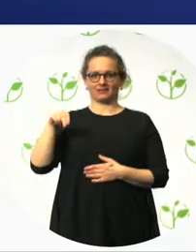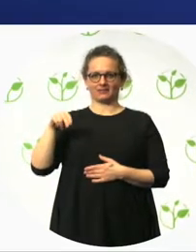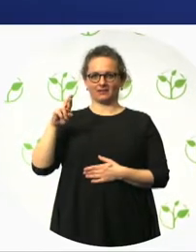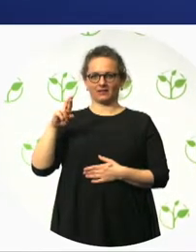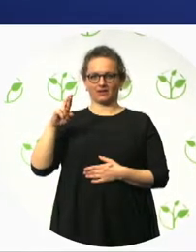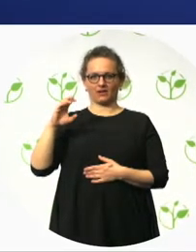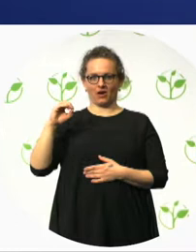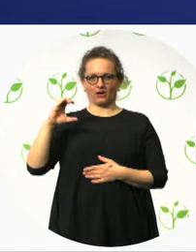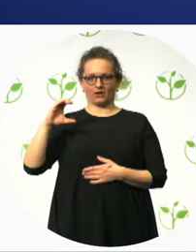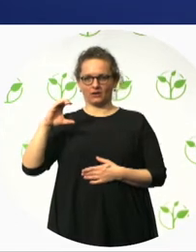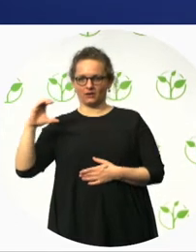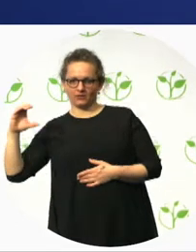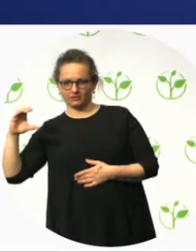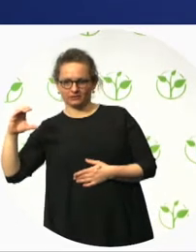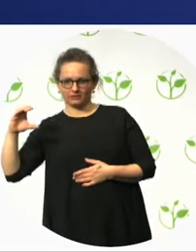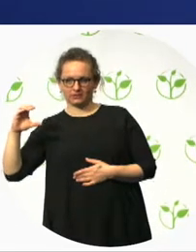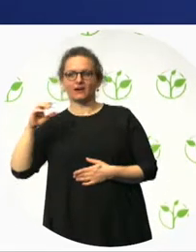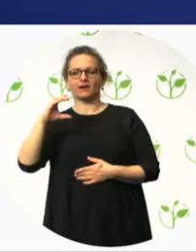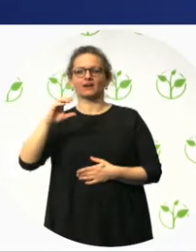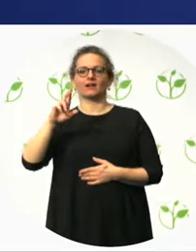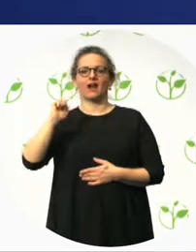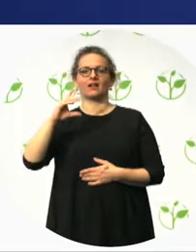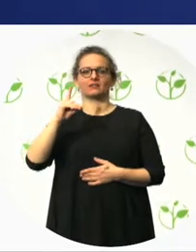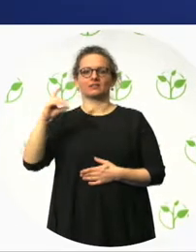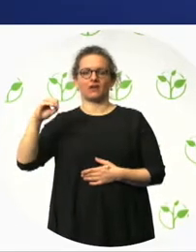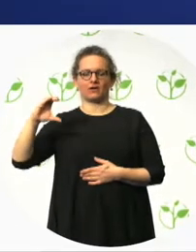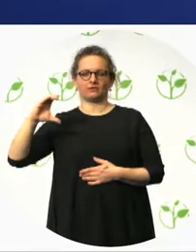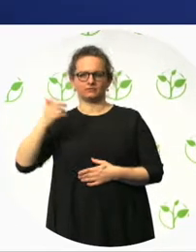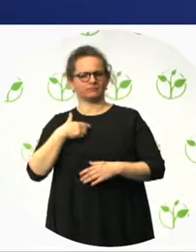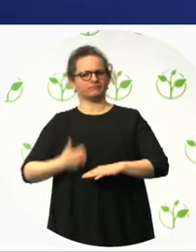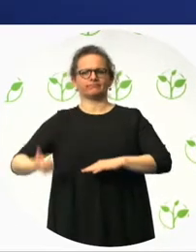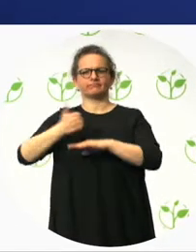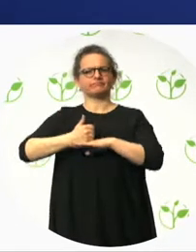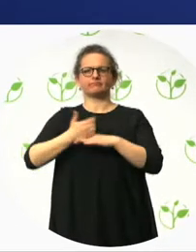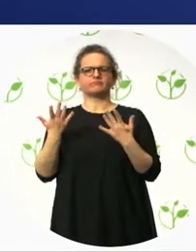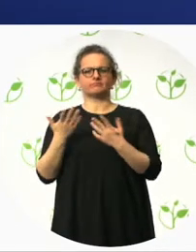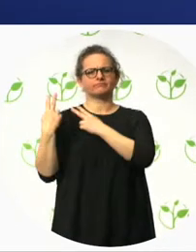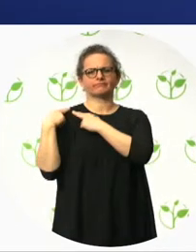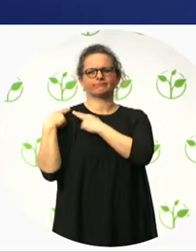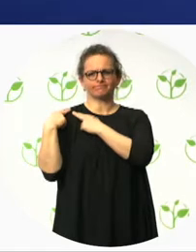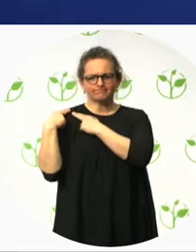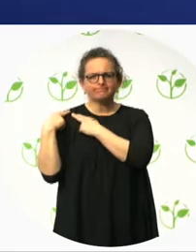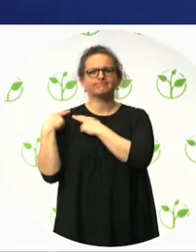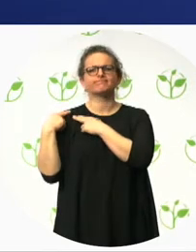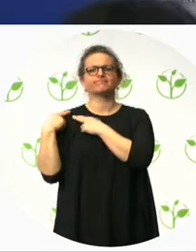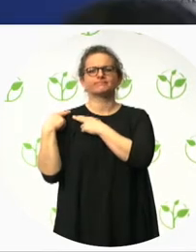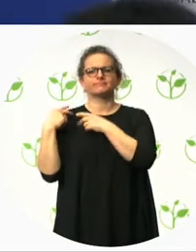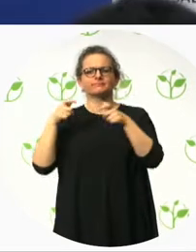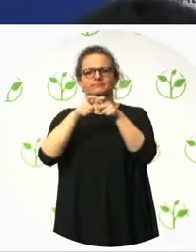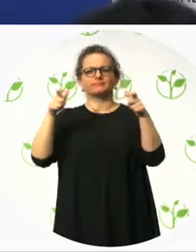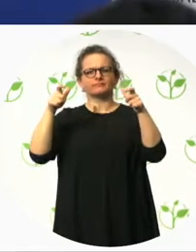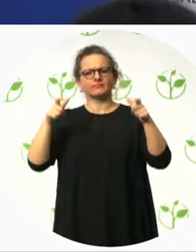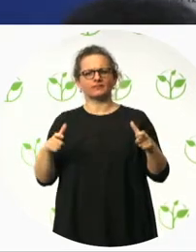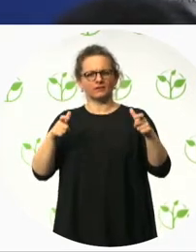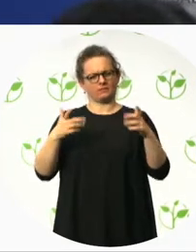that has been funded by government in the world. So we're quite unique. So what is